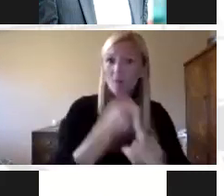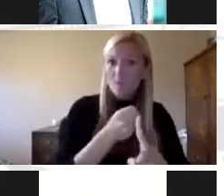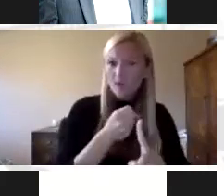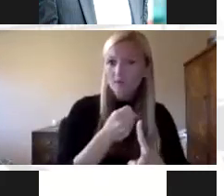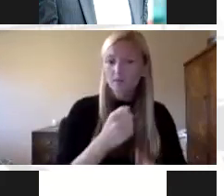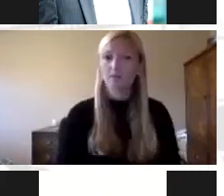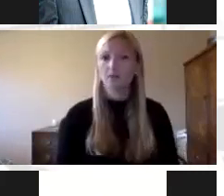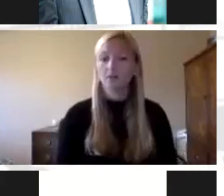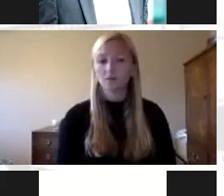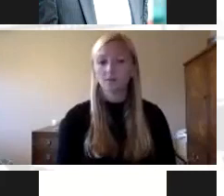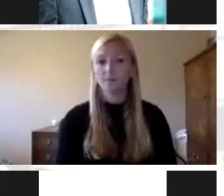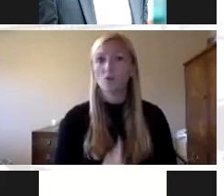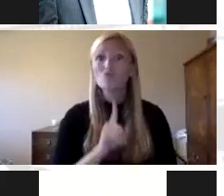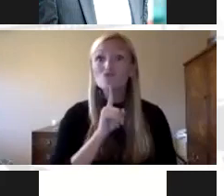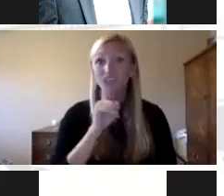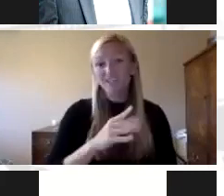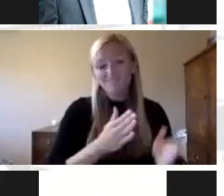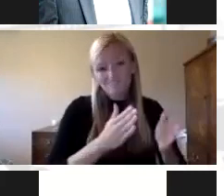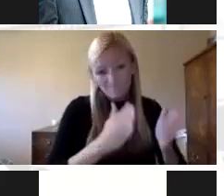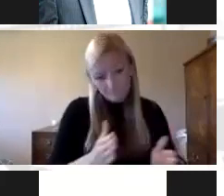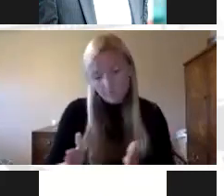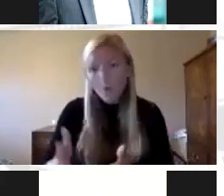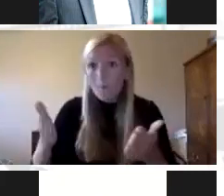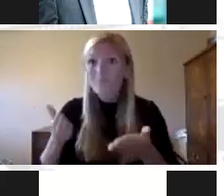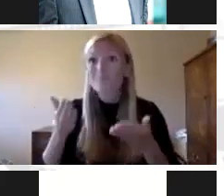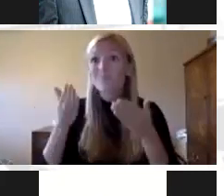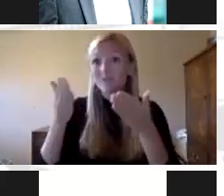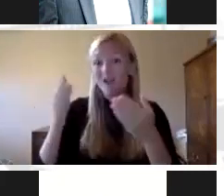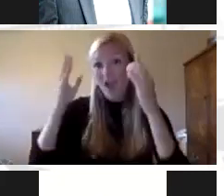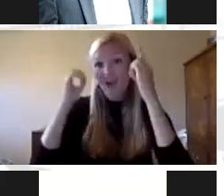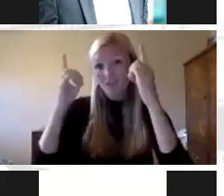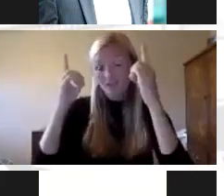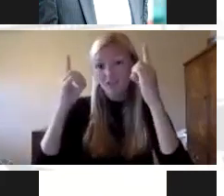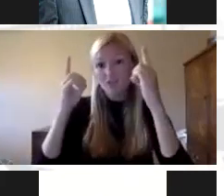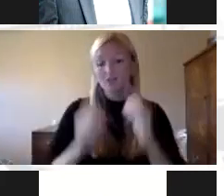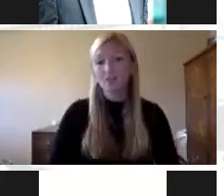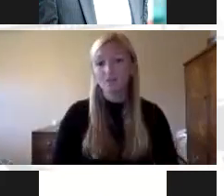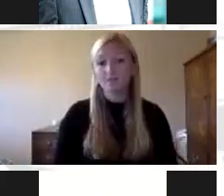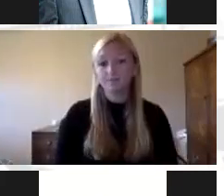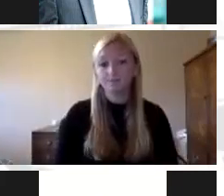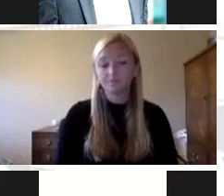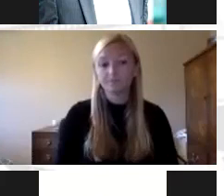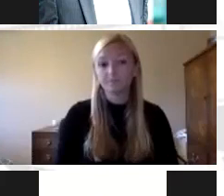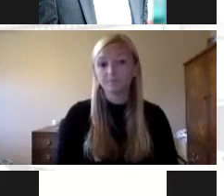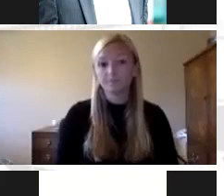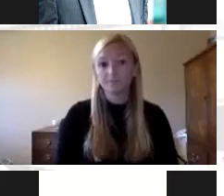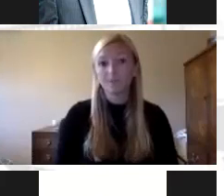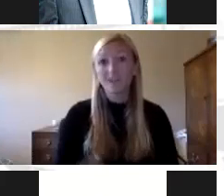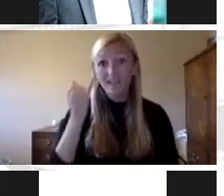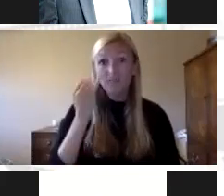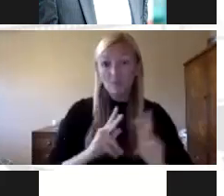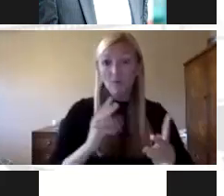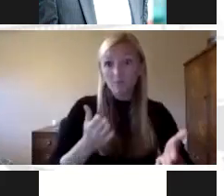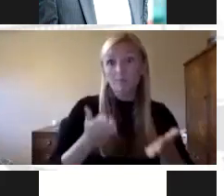so we really need to be prepared and help provide educational providers and those that are providing education